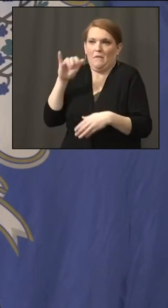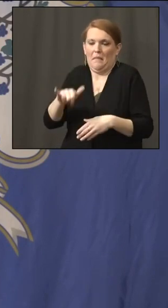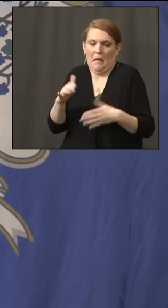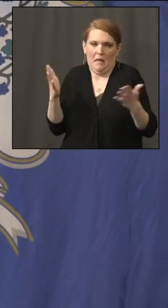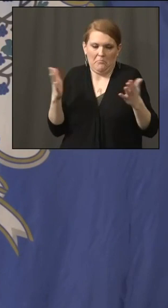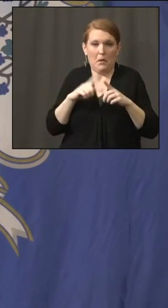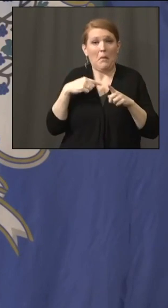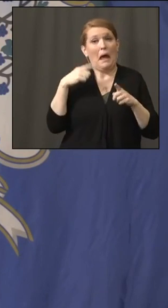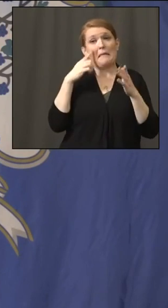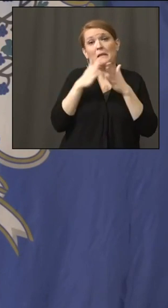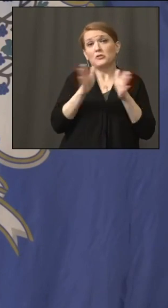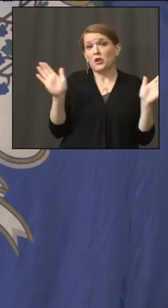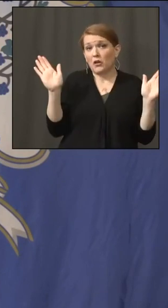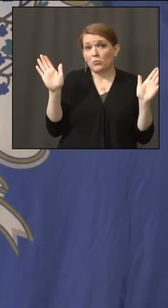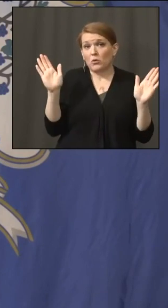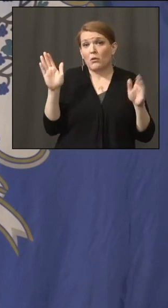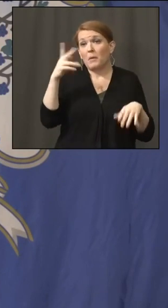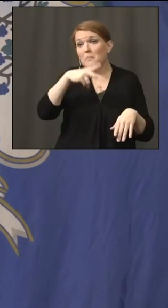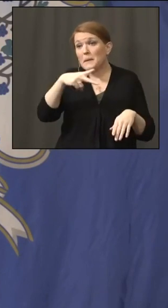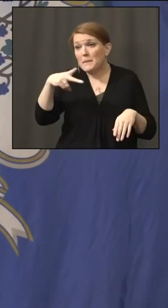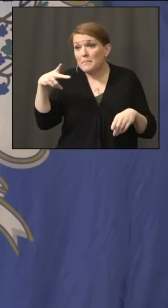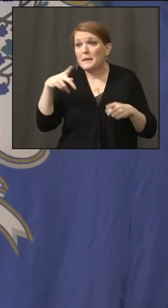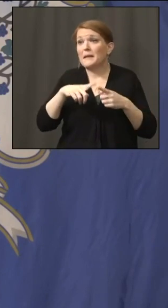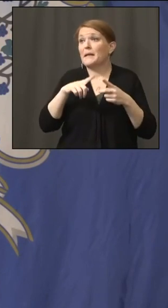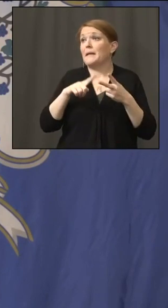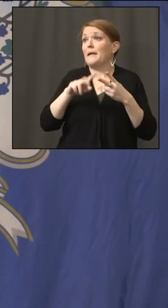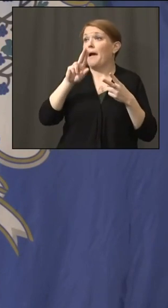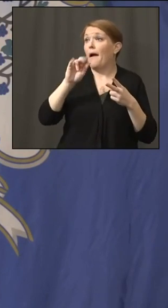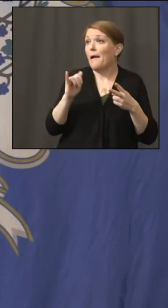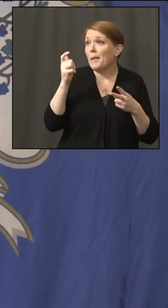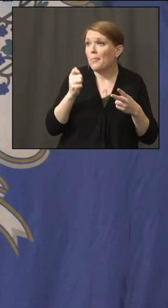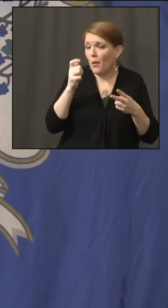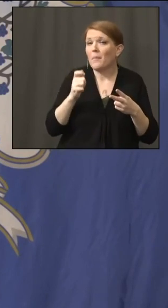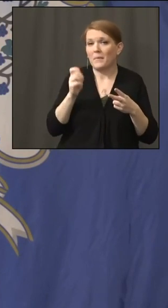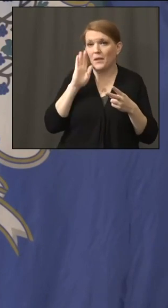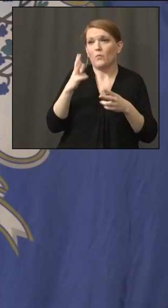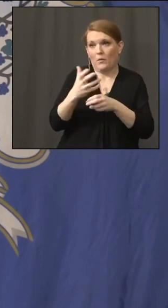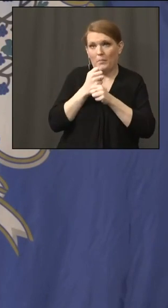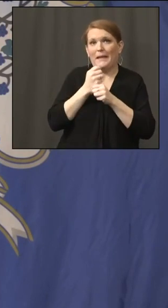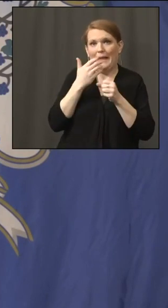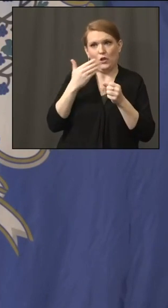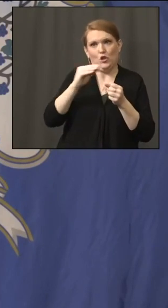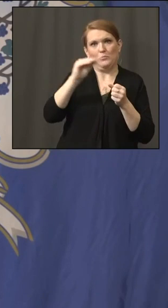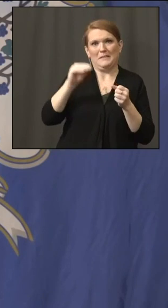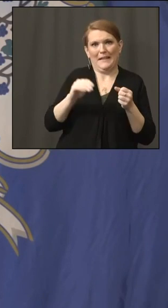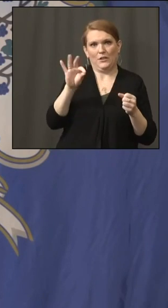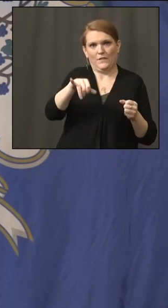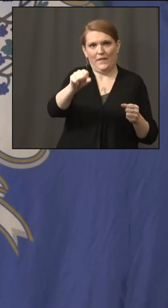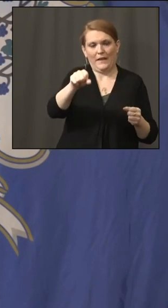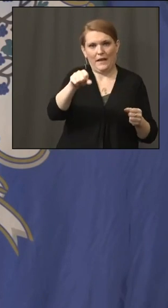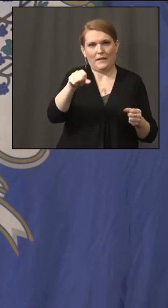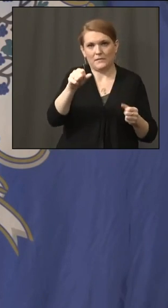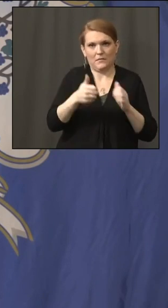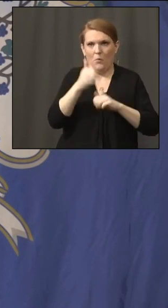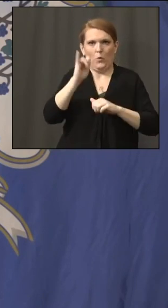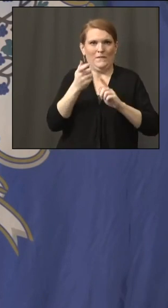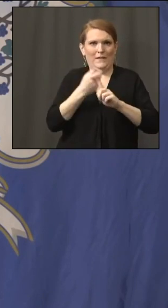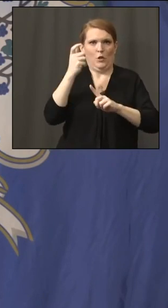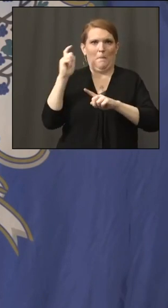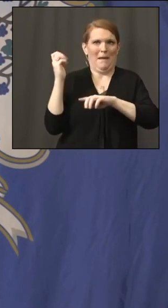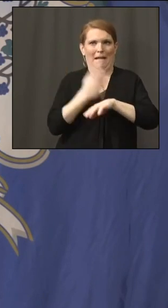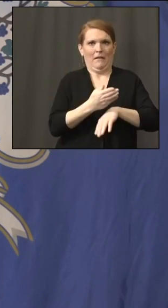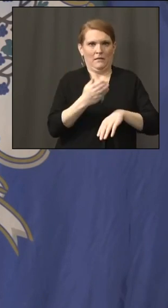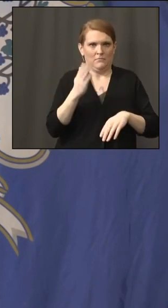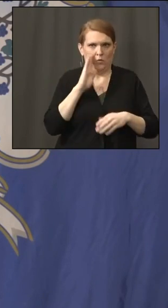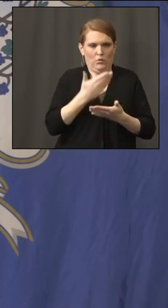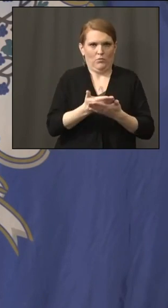the big dollar amounts, you know, we're going to be getting a significant share of that. Absolutely. Most of that is automatic. Yeah.